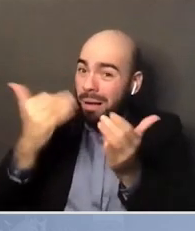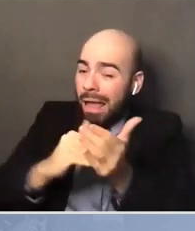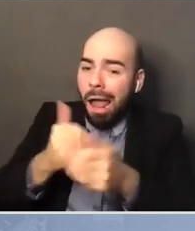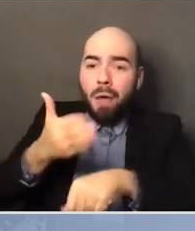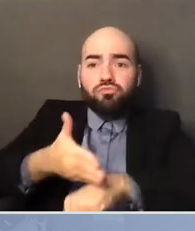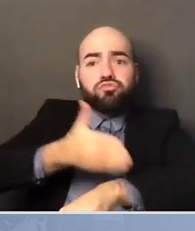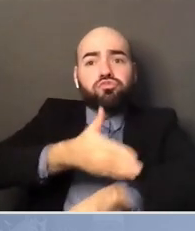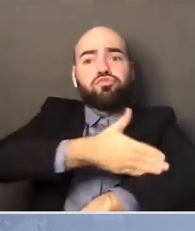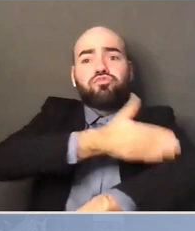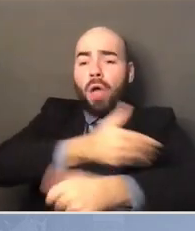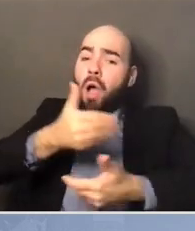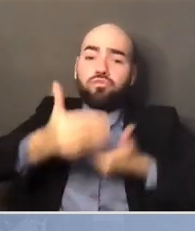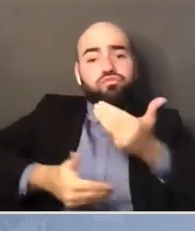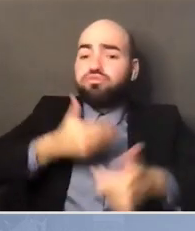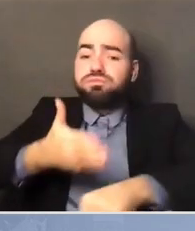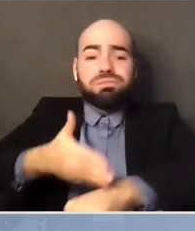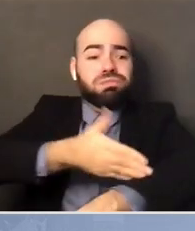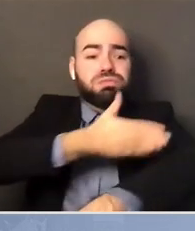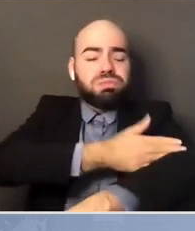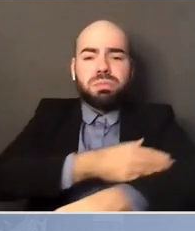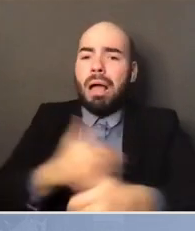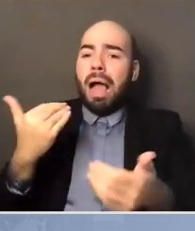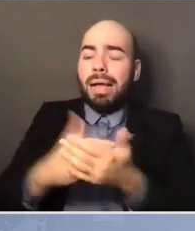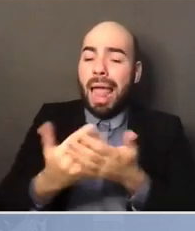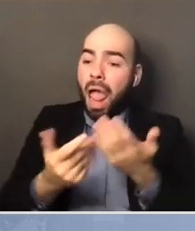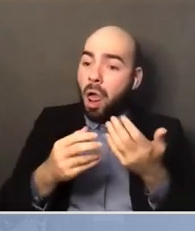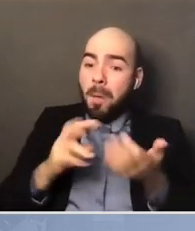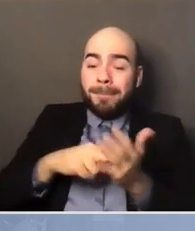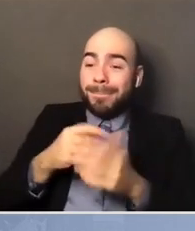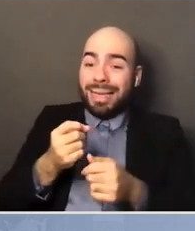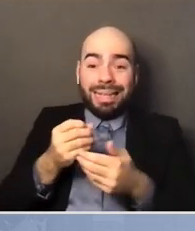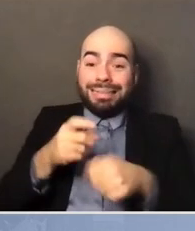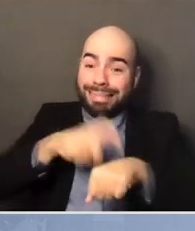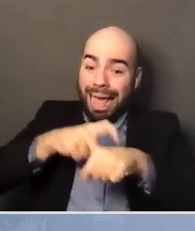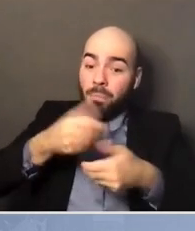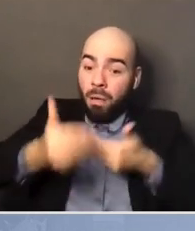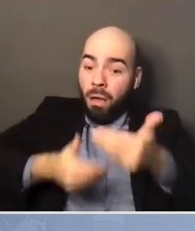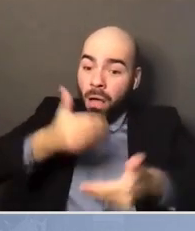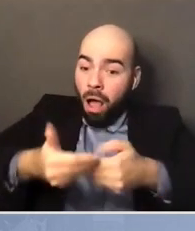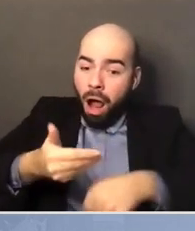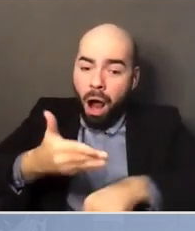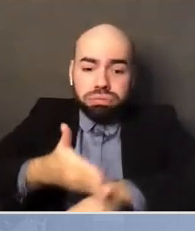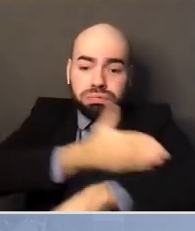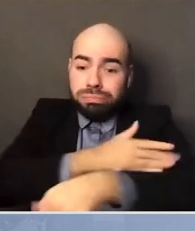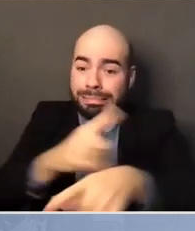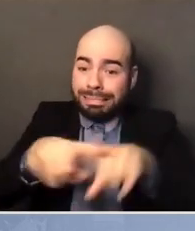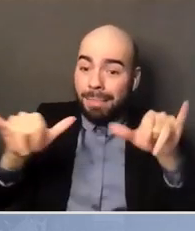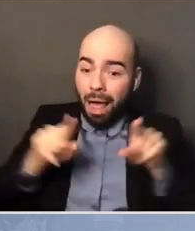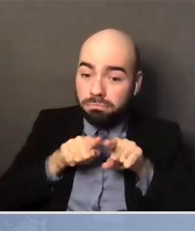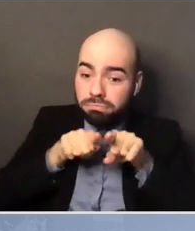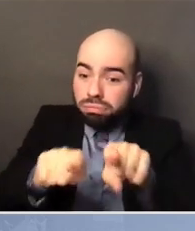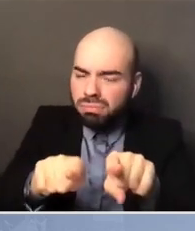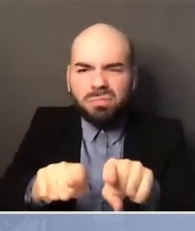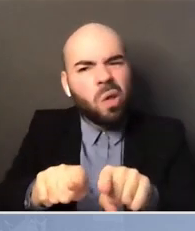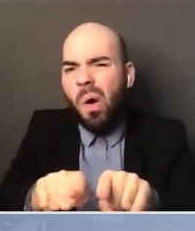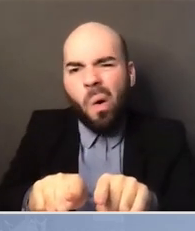If you look at the history of this country, you make progress and then there's some